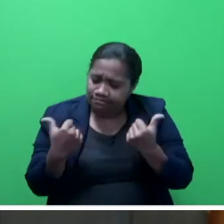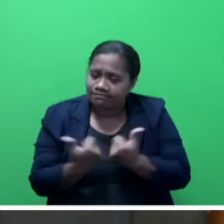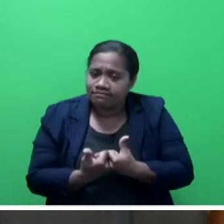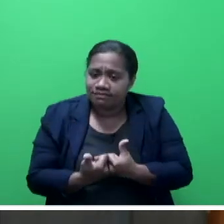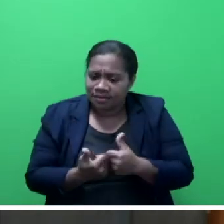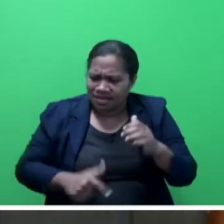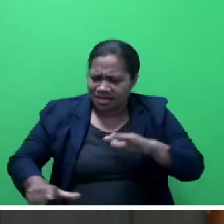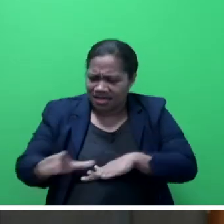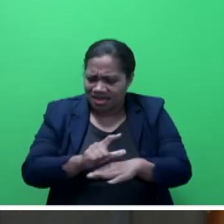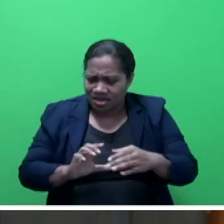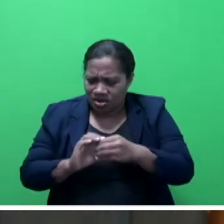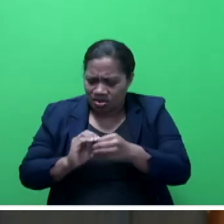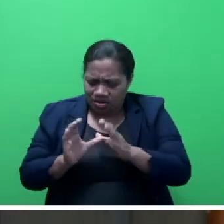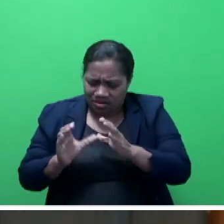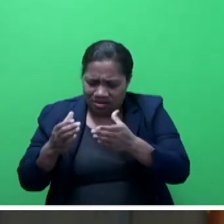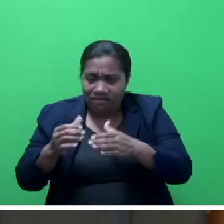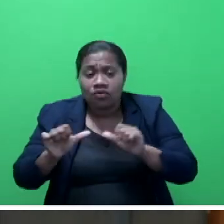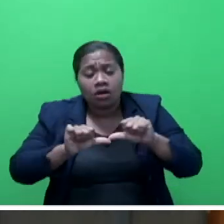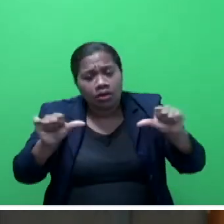-owning units for agriculture farming.